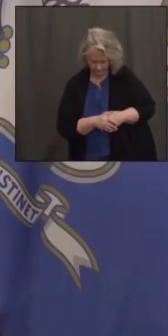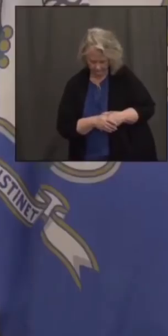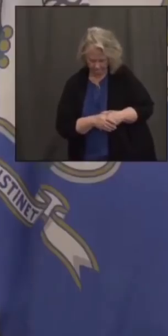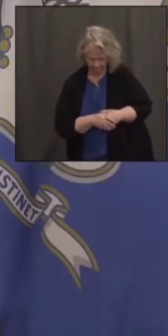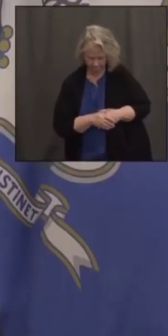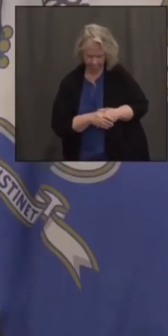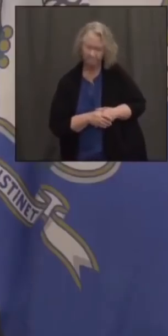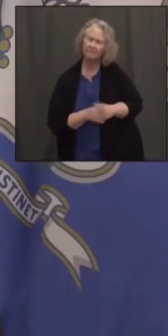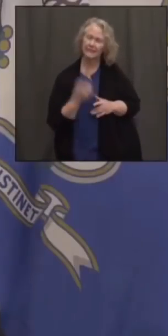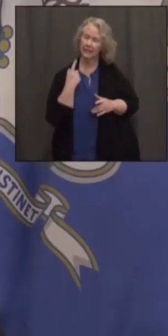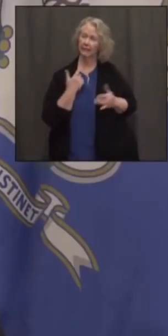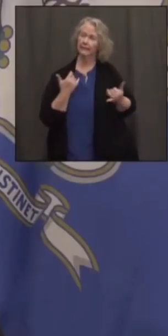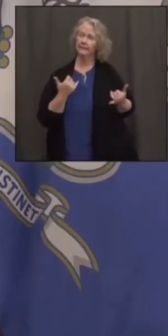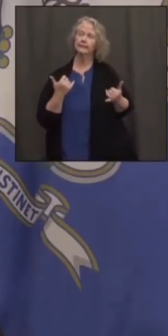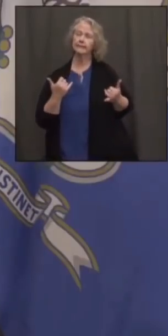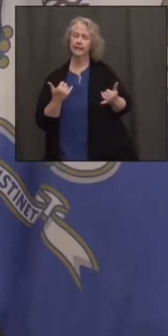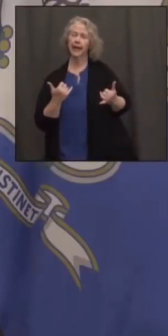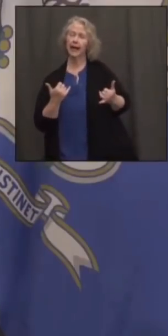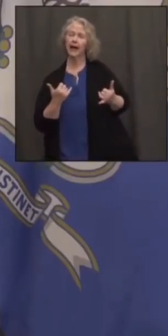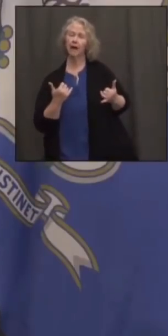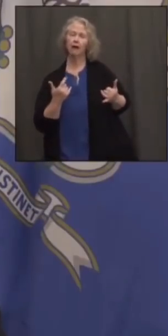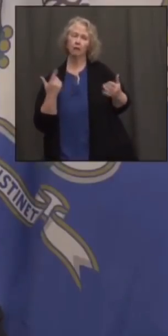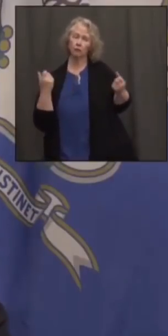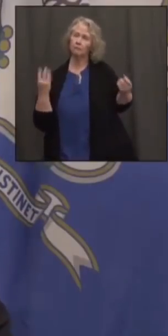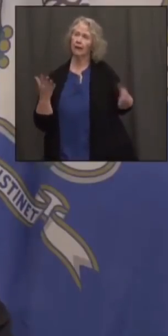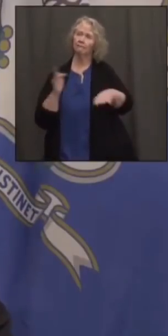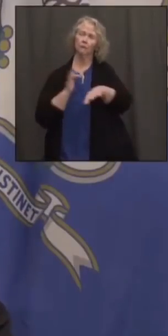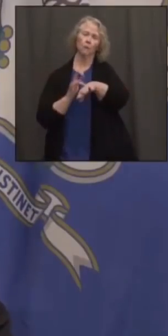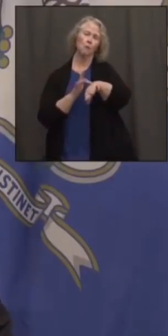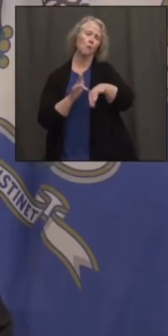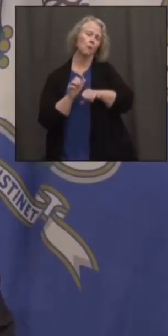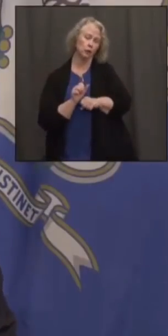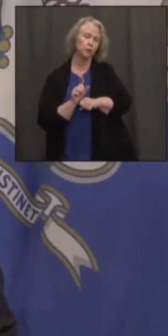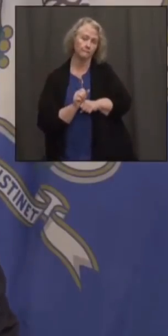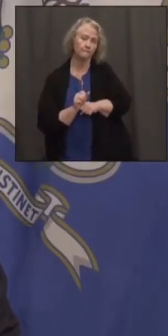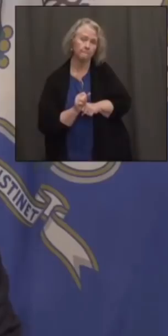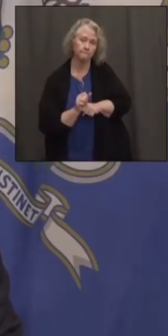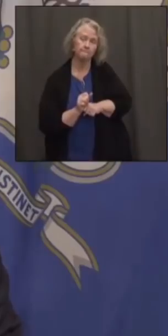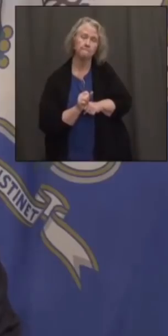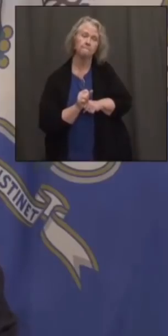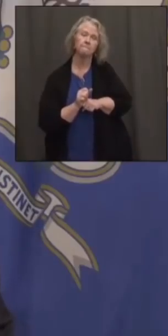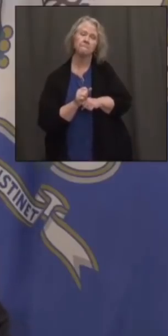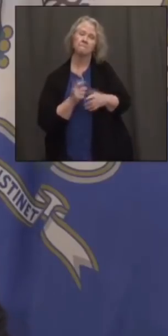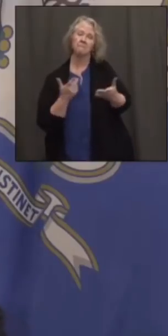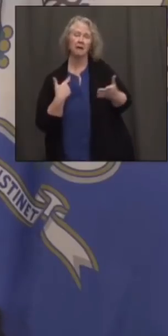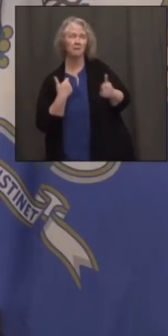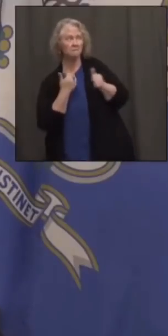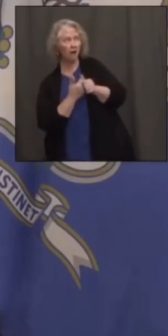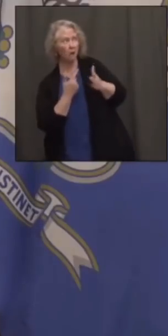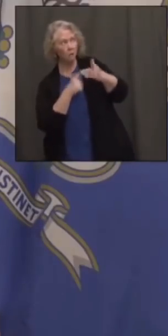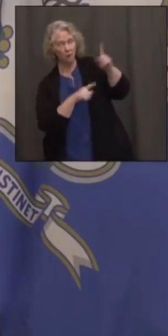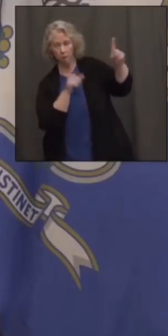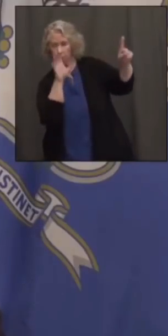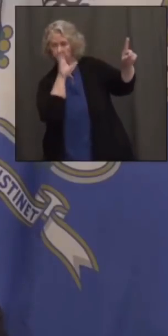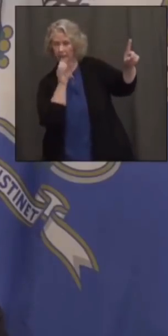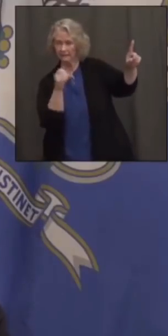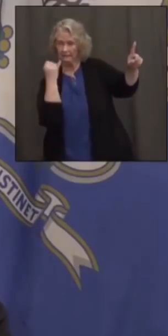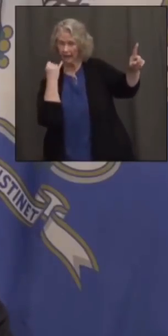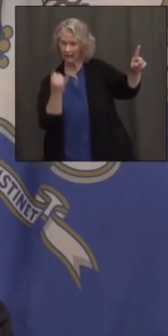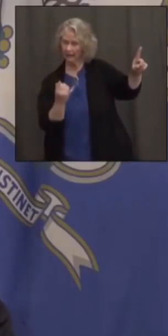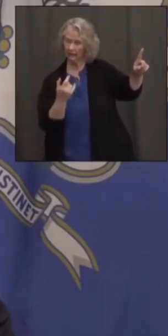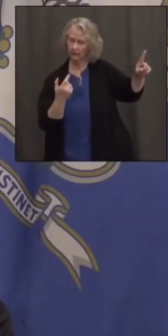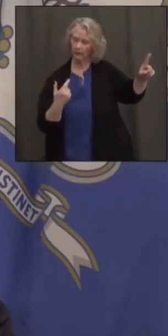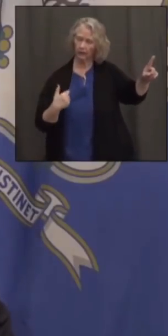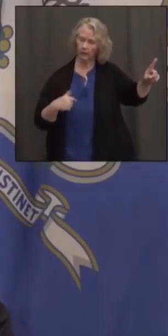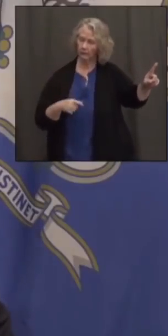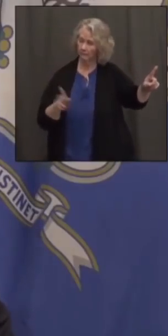I think right now there are a fair number of jobs that are out there. And, you know, following the lead of the President of the United States, it's important that people